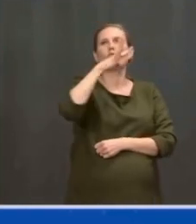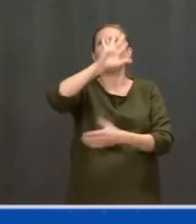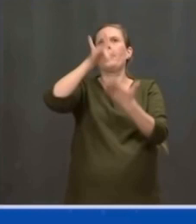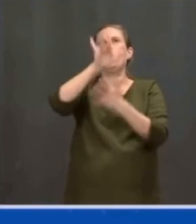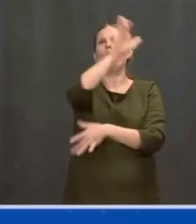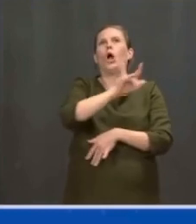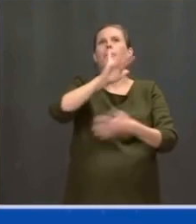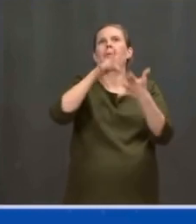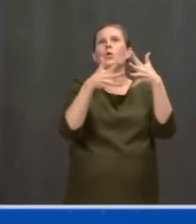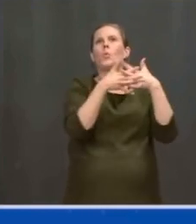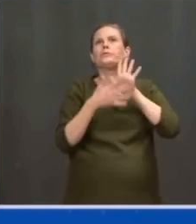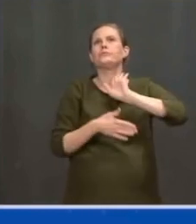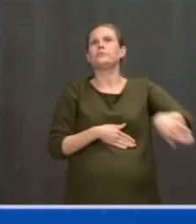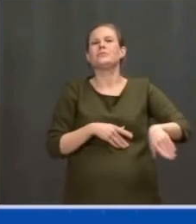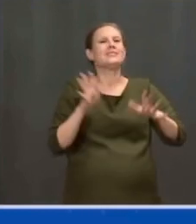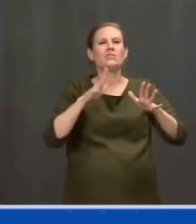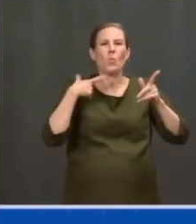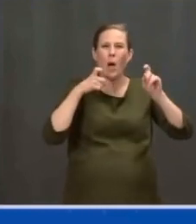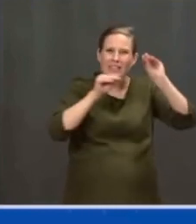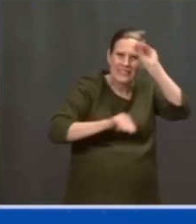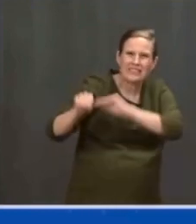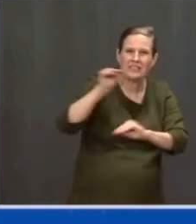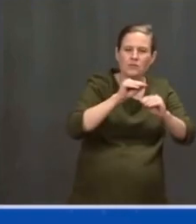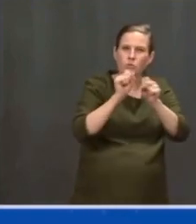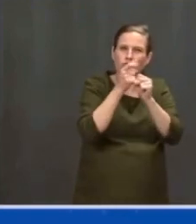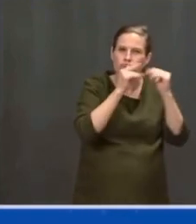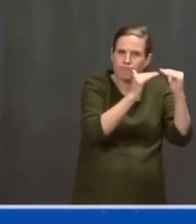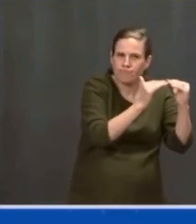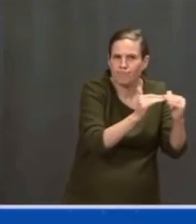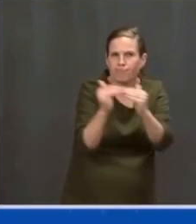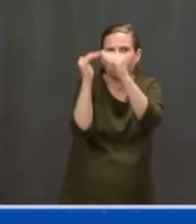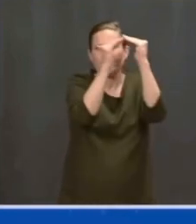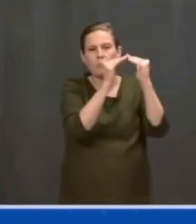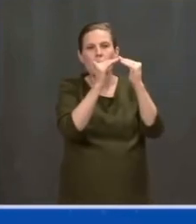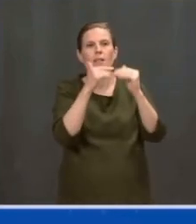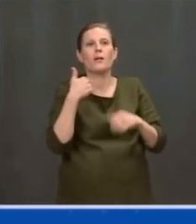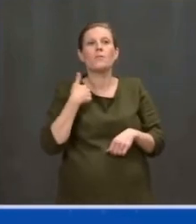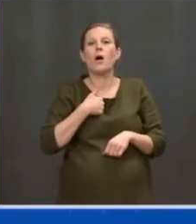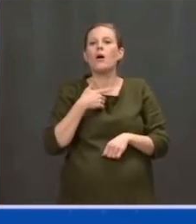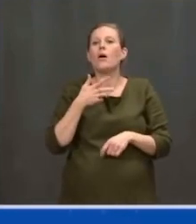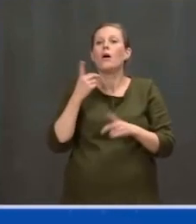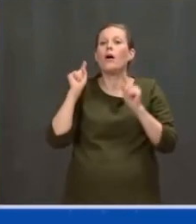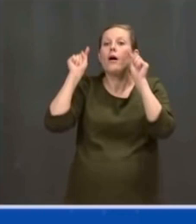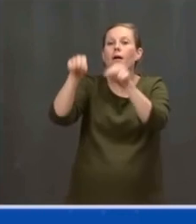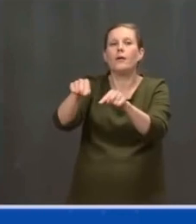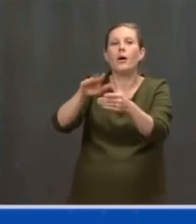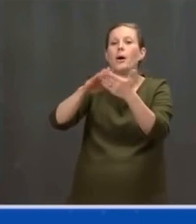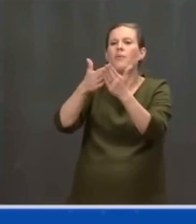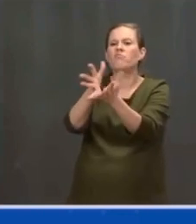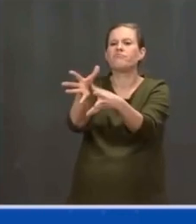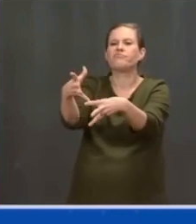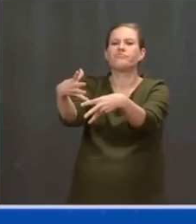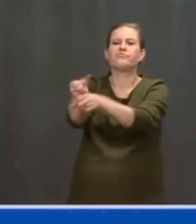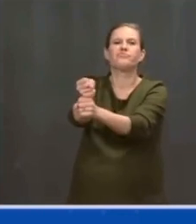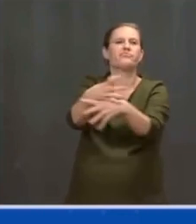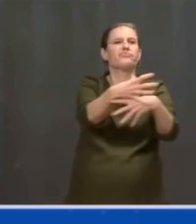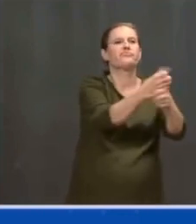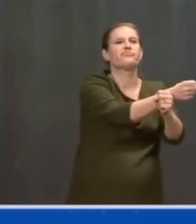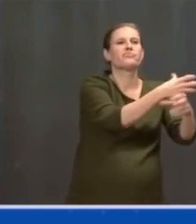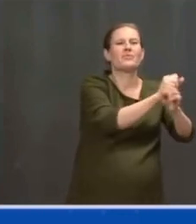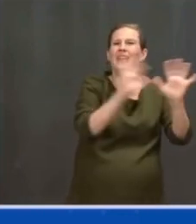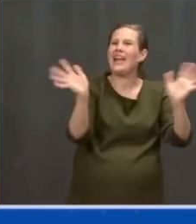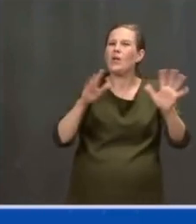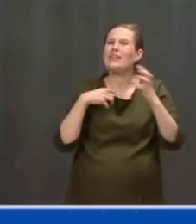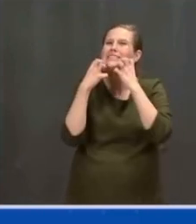behind. There is talent innovation everywhere. And this plan connects that talent through